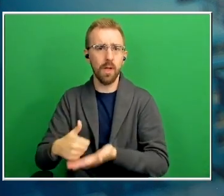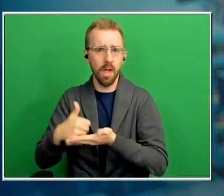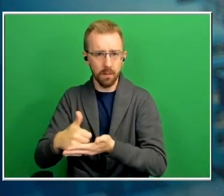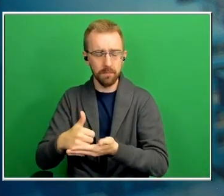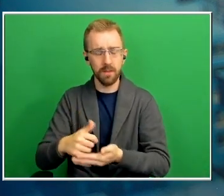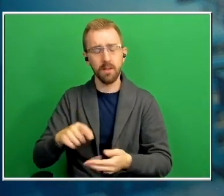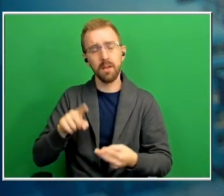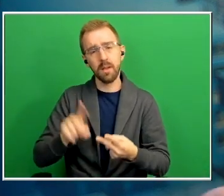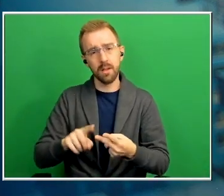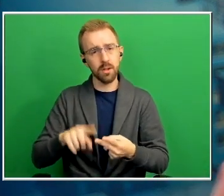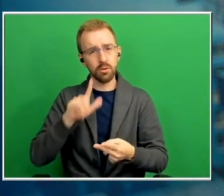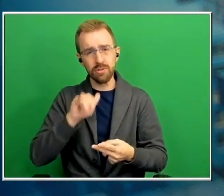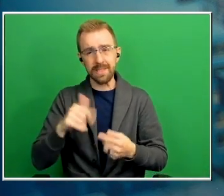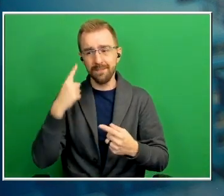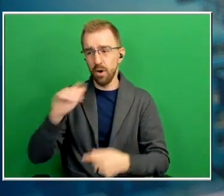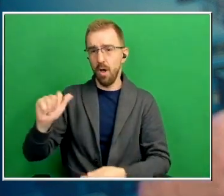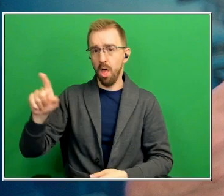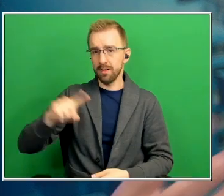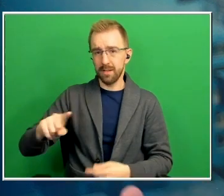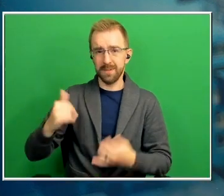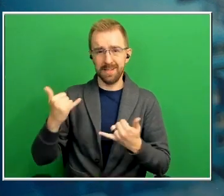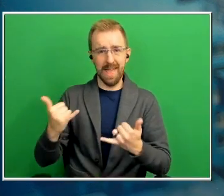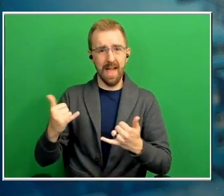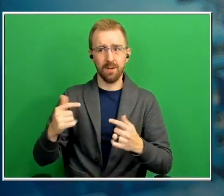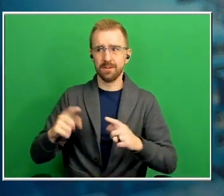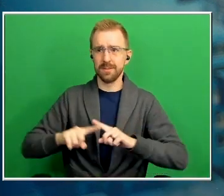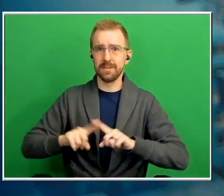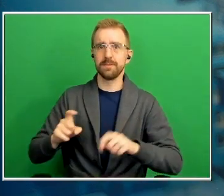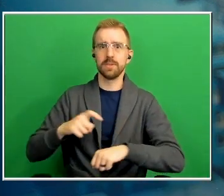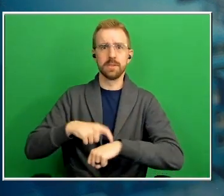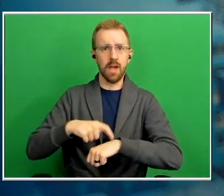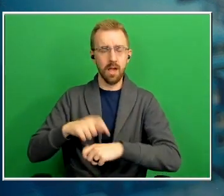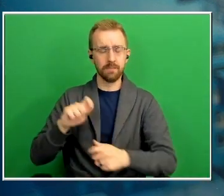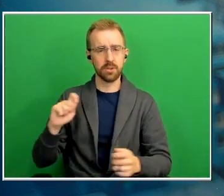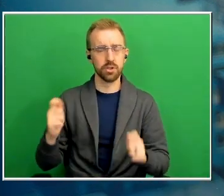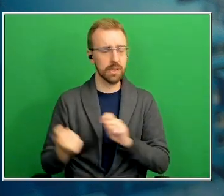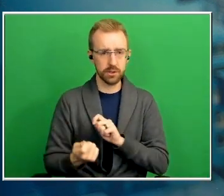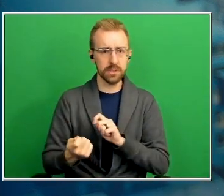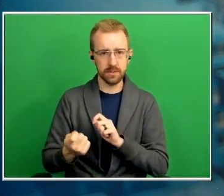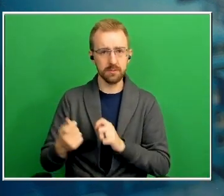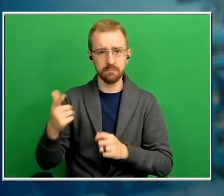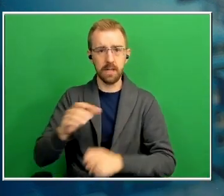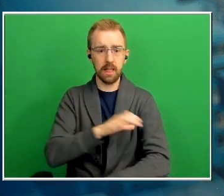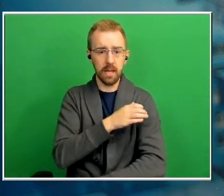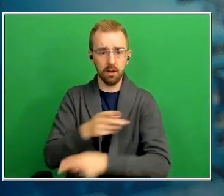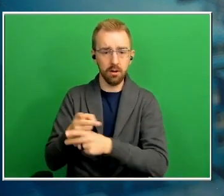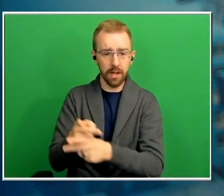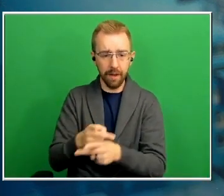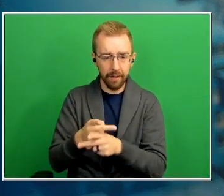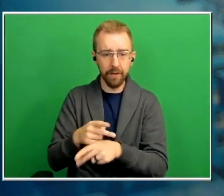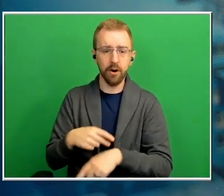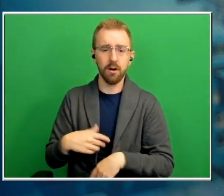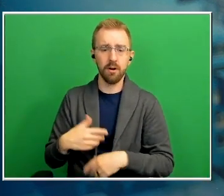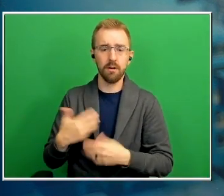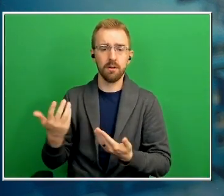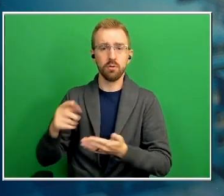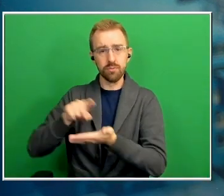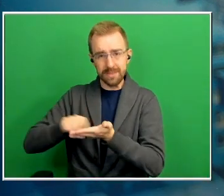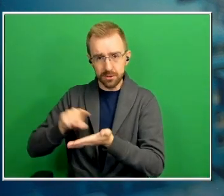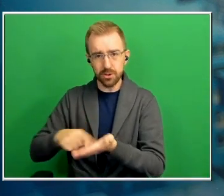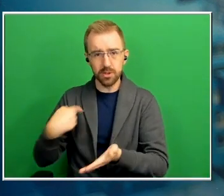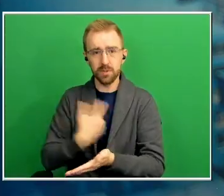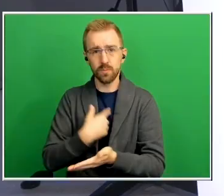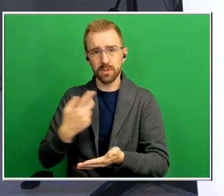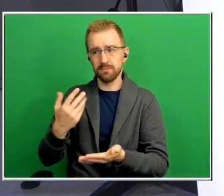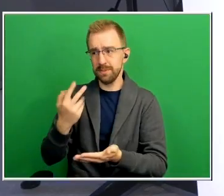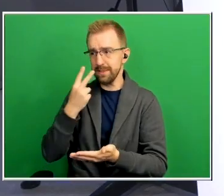alzheimer's disease in terms of the research and then the clinical care and we're right on the front edge i think of a lot of good good stuff happening